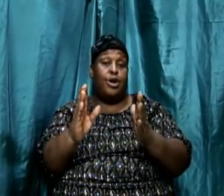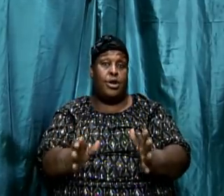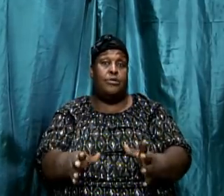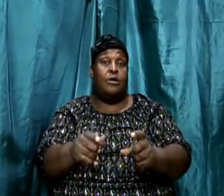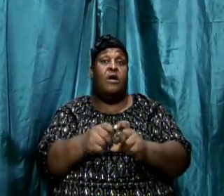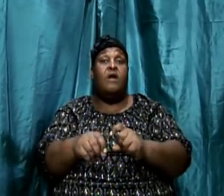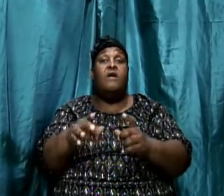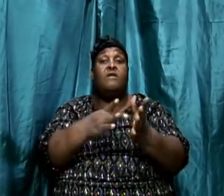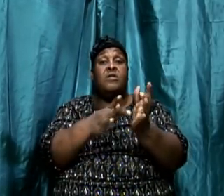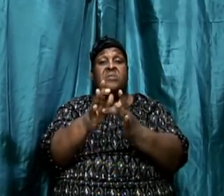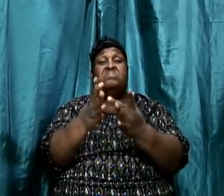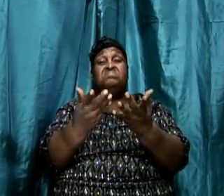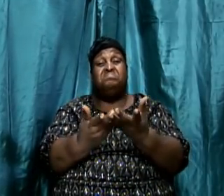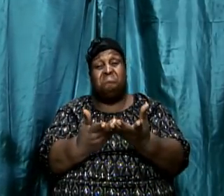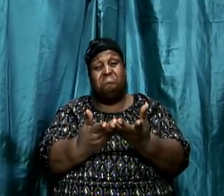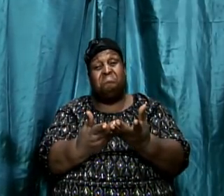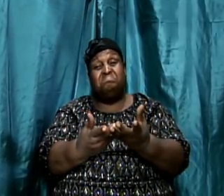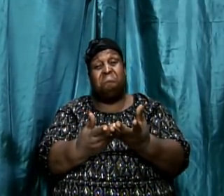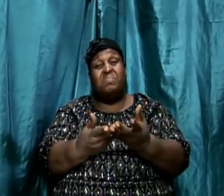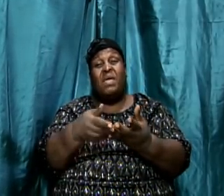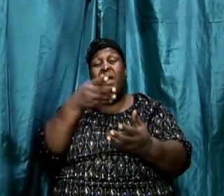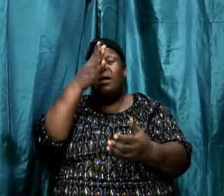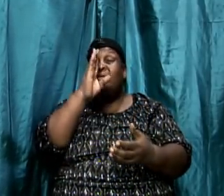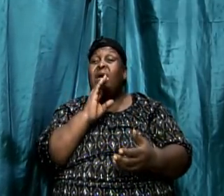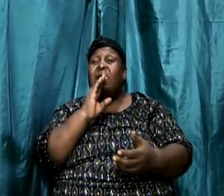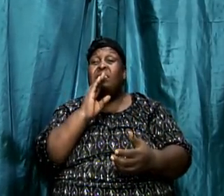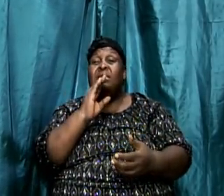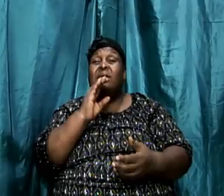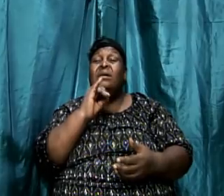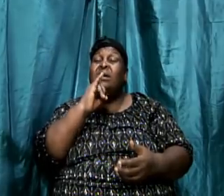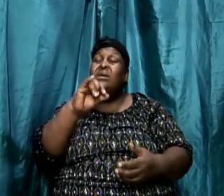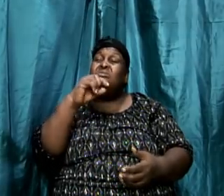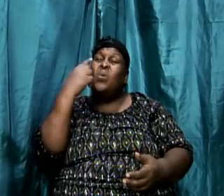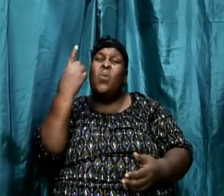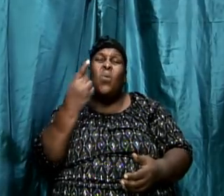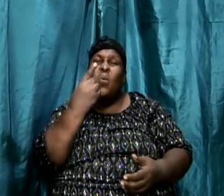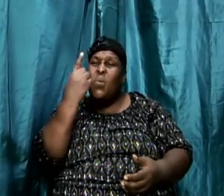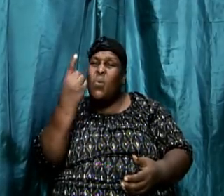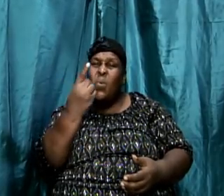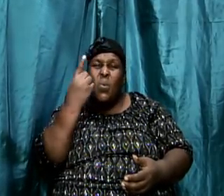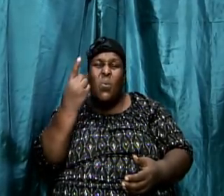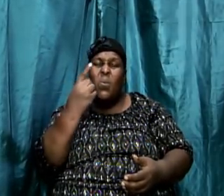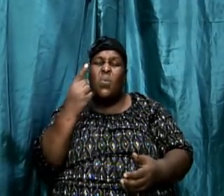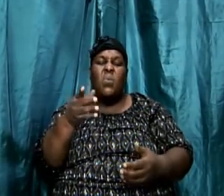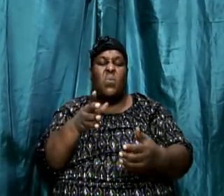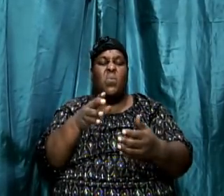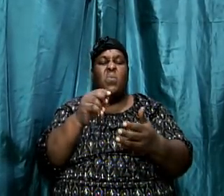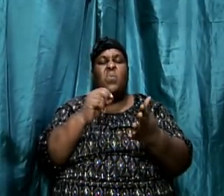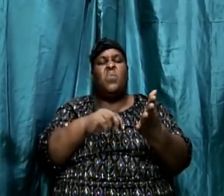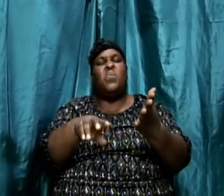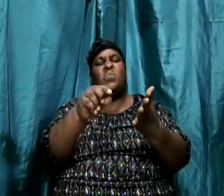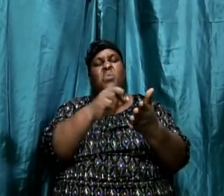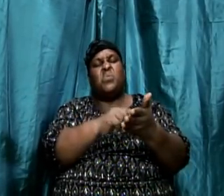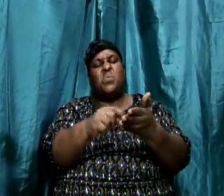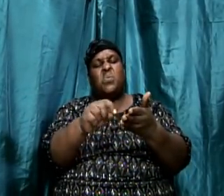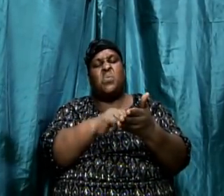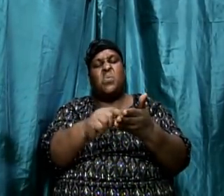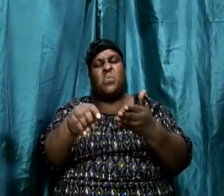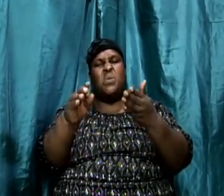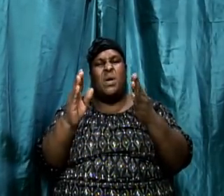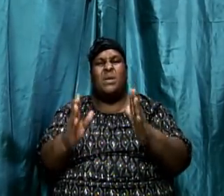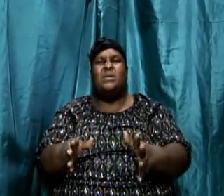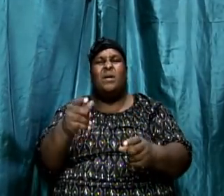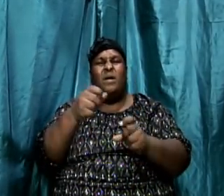scripture the Bible says is given by inspiration of God. God inspired the whole Bible. It speaks to God's breath. God